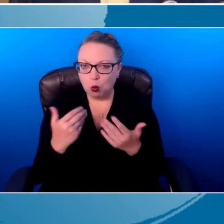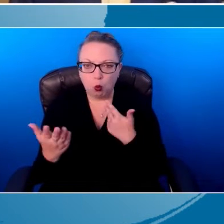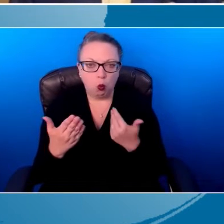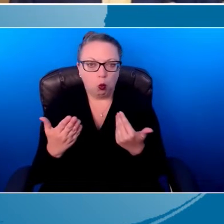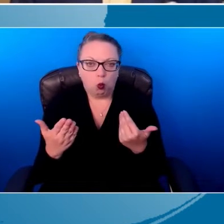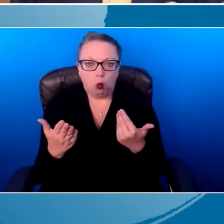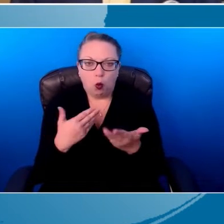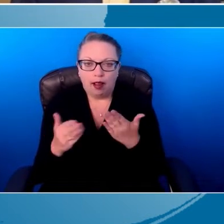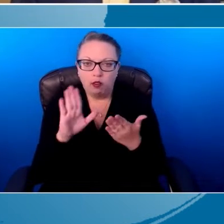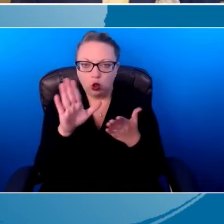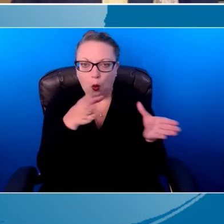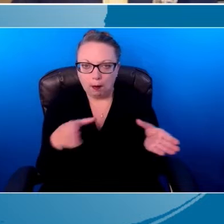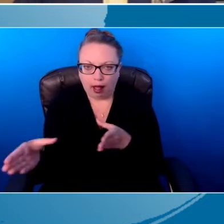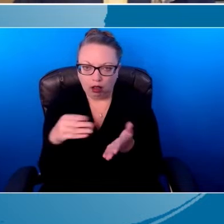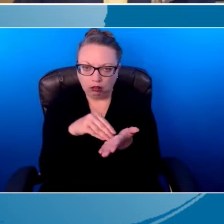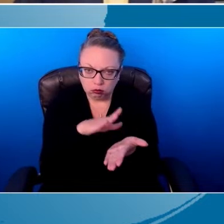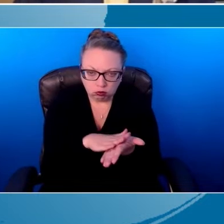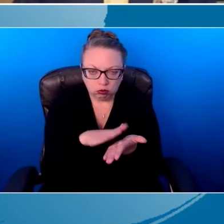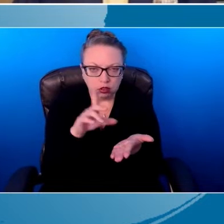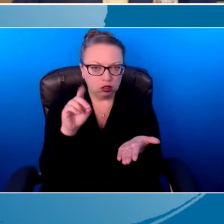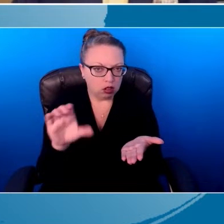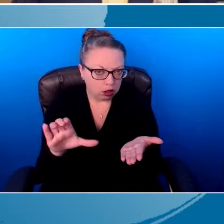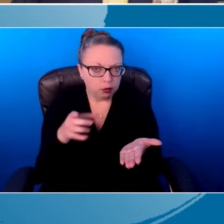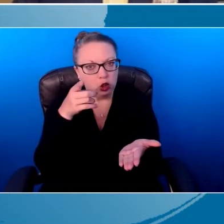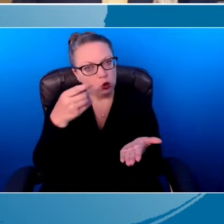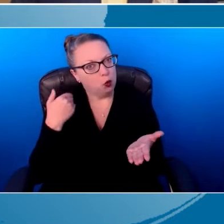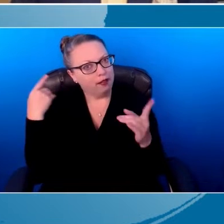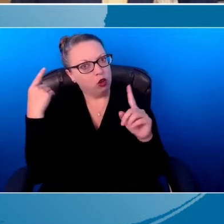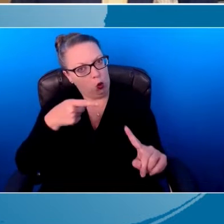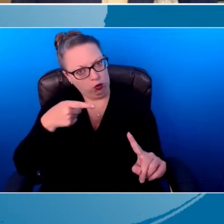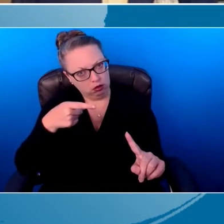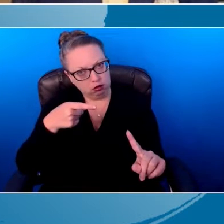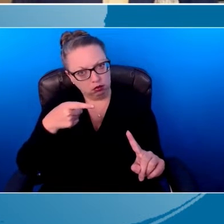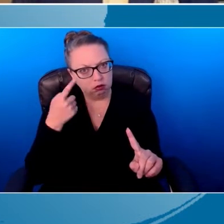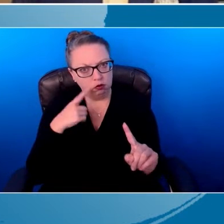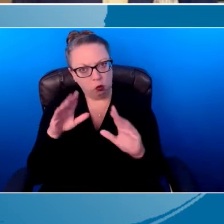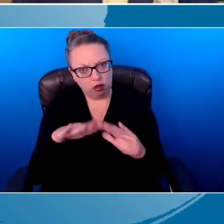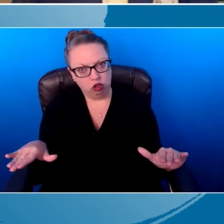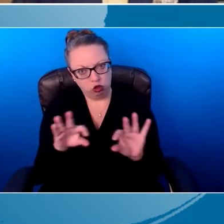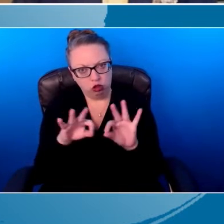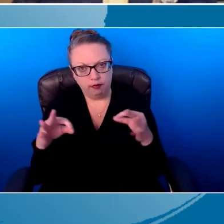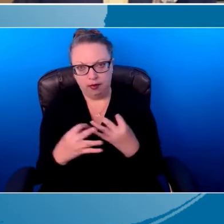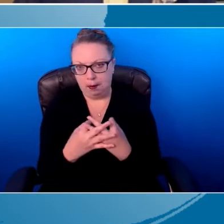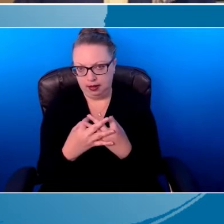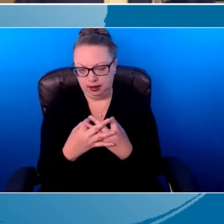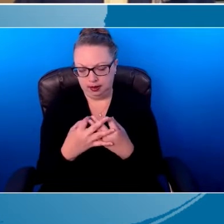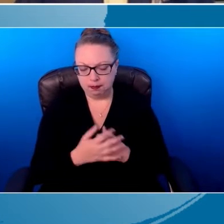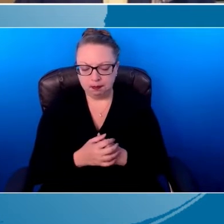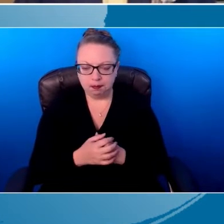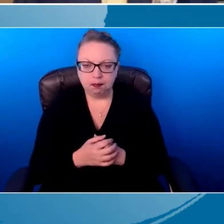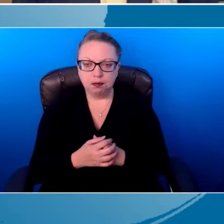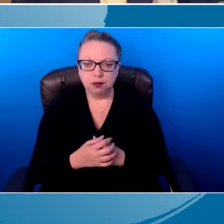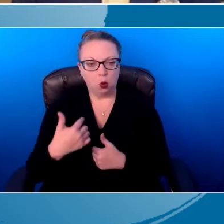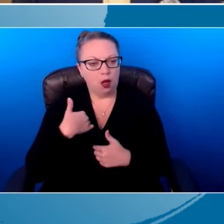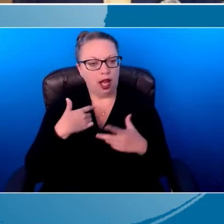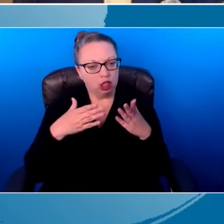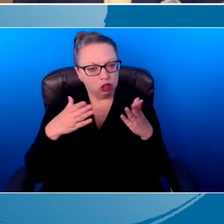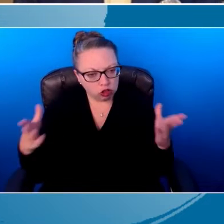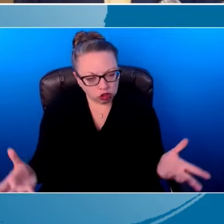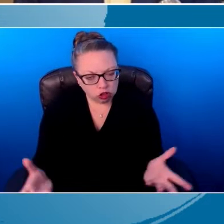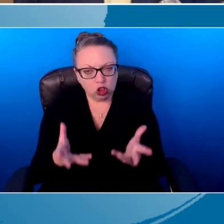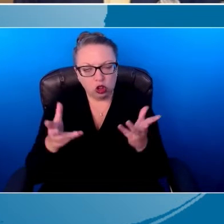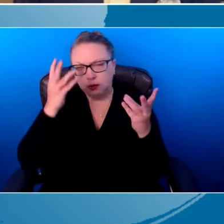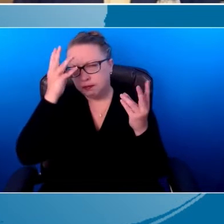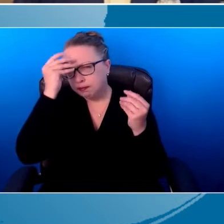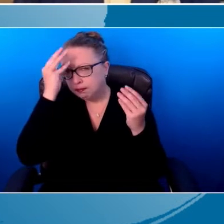document or tool is, you have goals. You have goals for children and families. And I encourage you to think about those